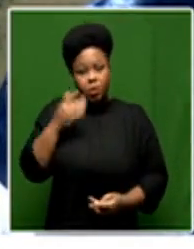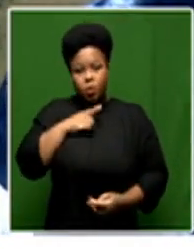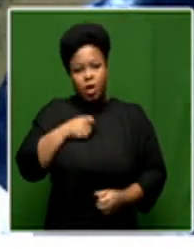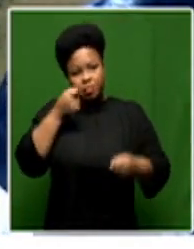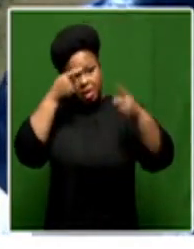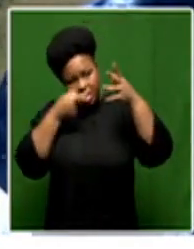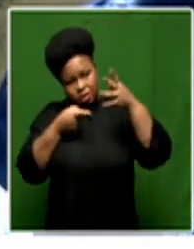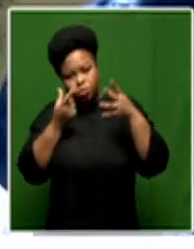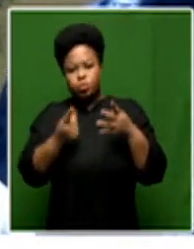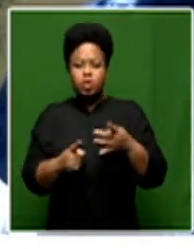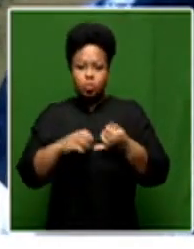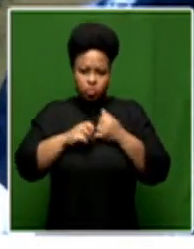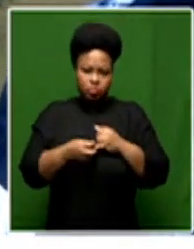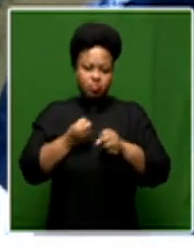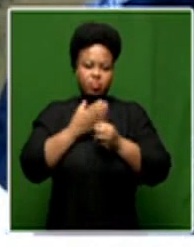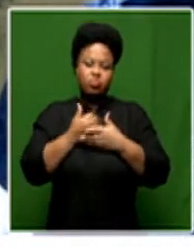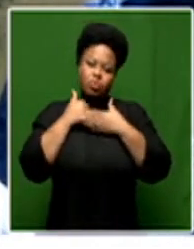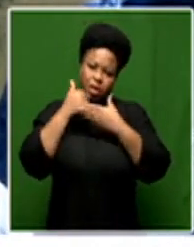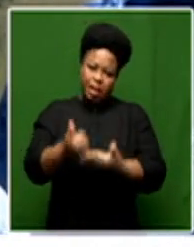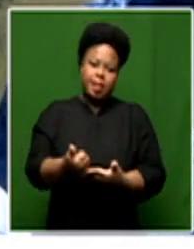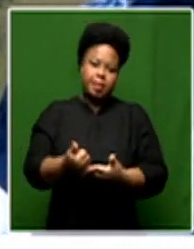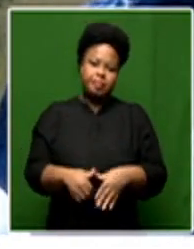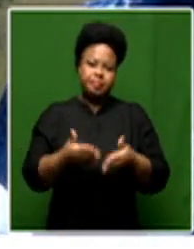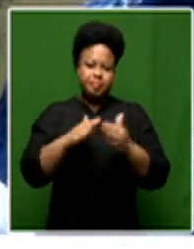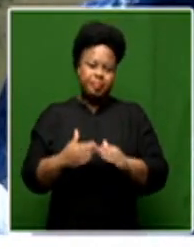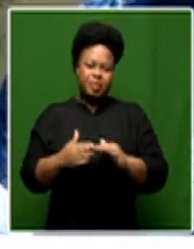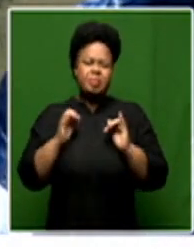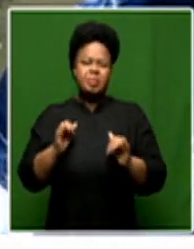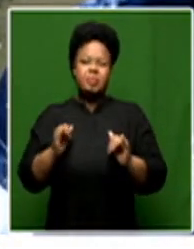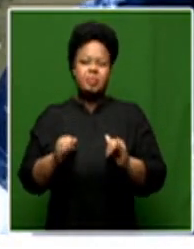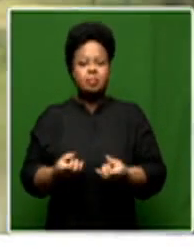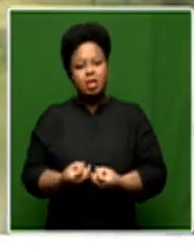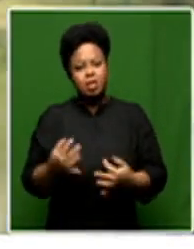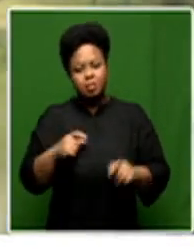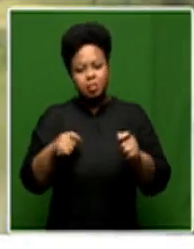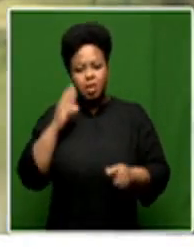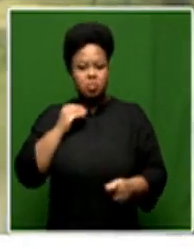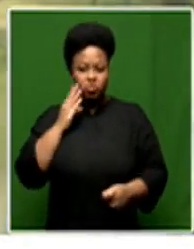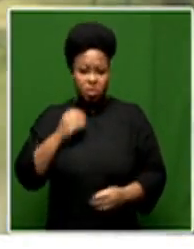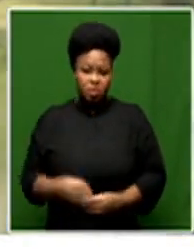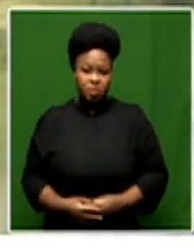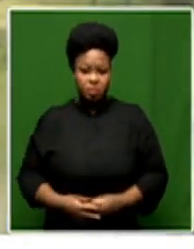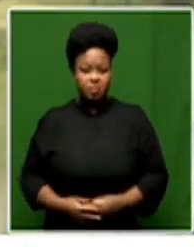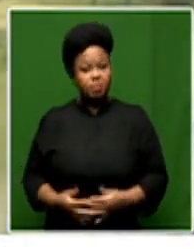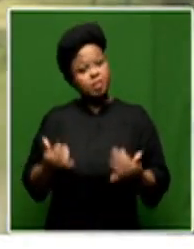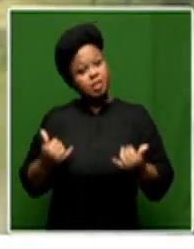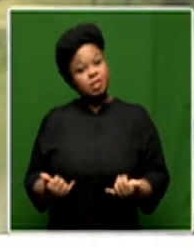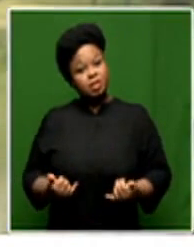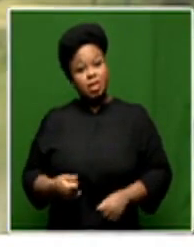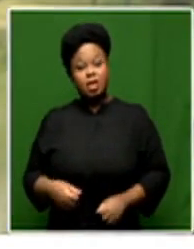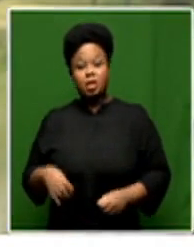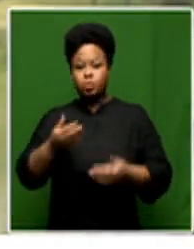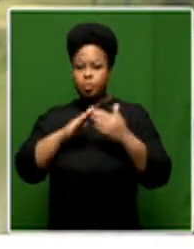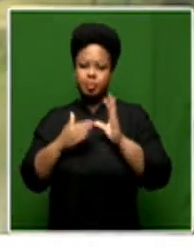objective is to respond to the needs and the plight, the misery of our people. In the meantime, affected